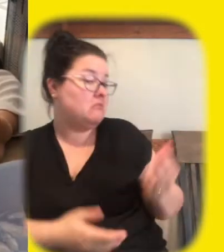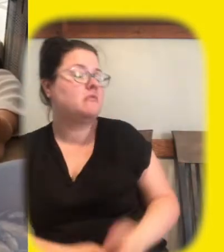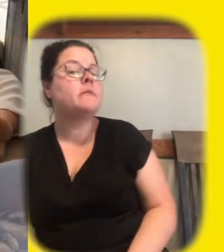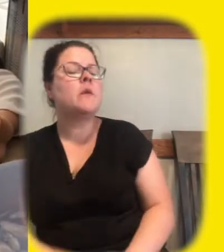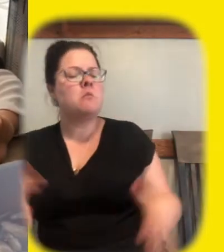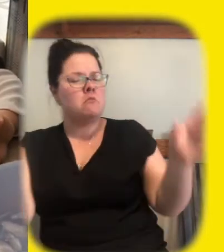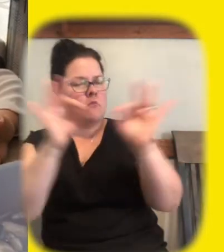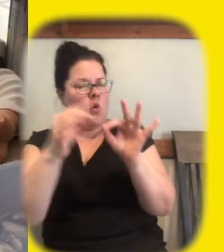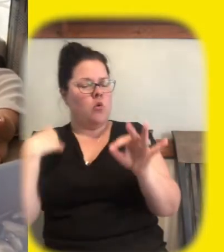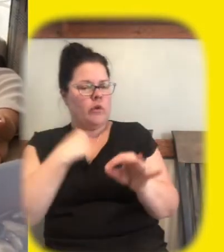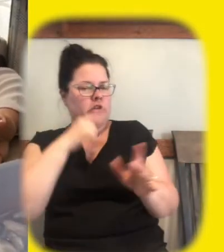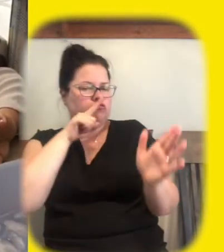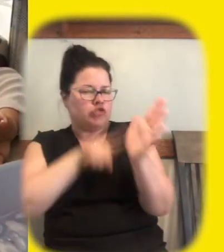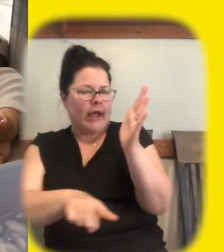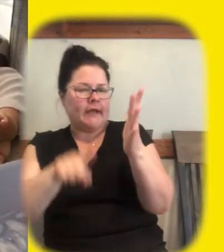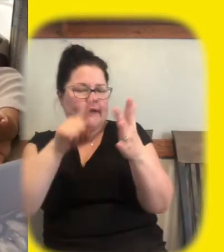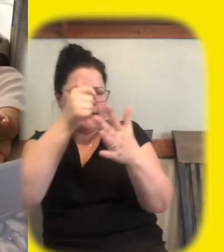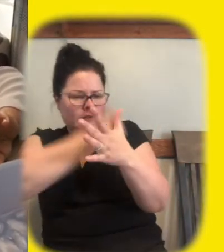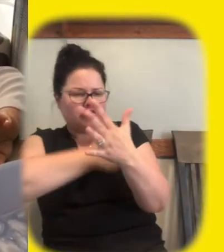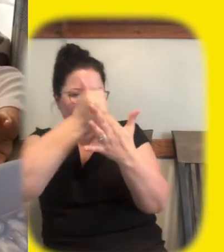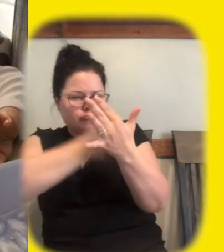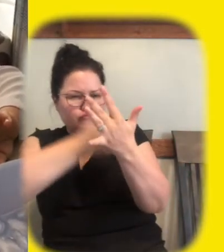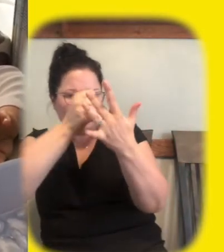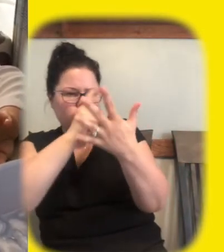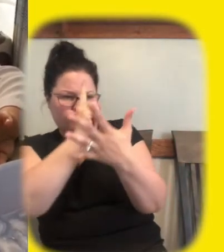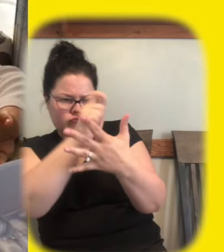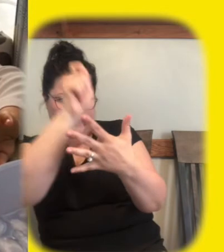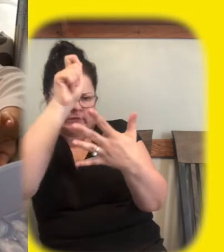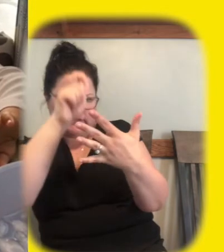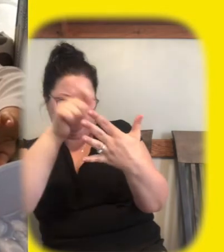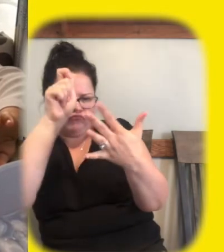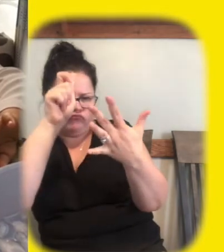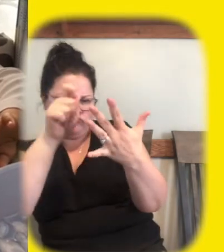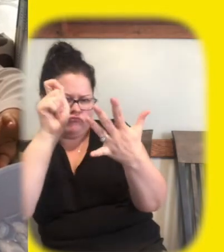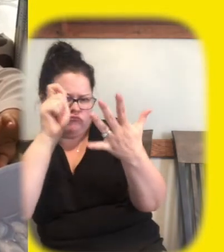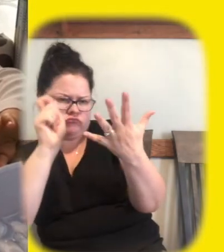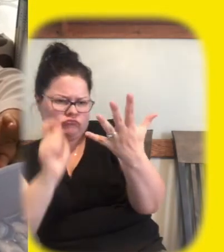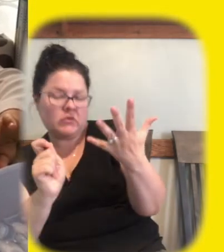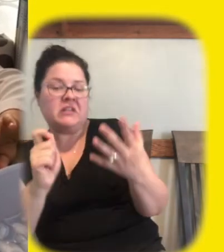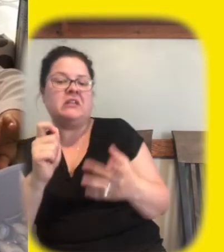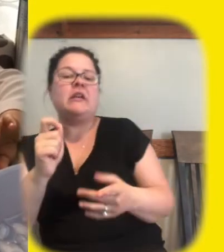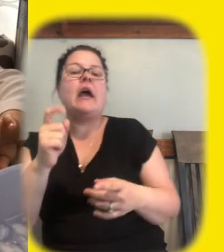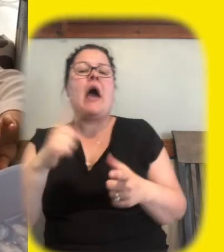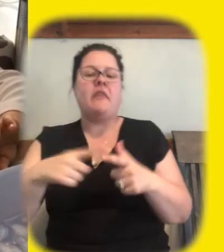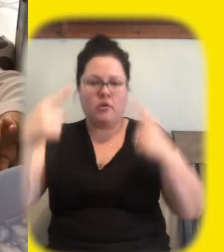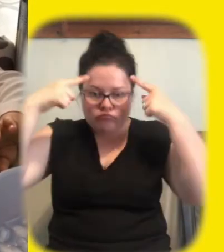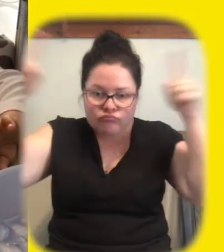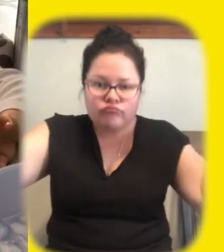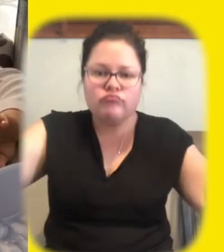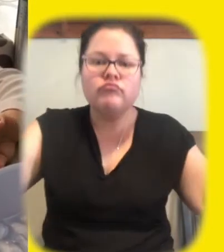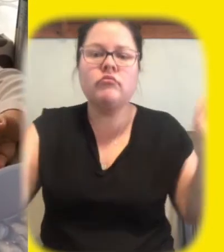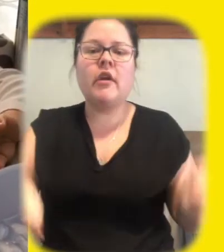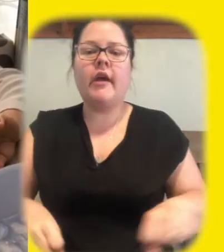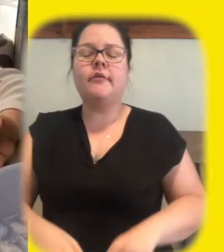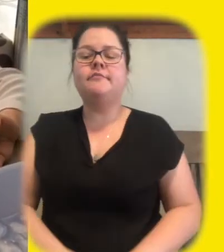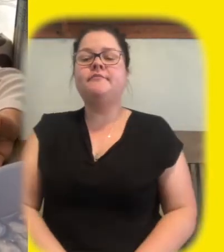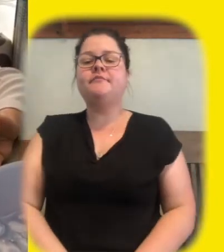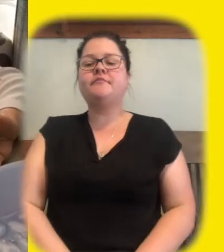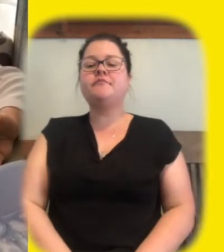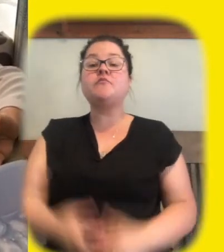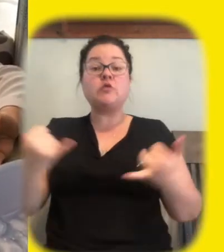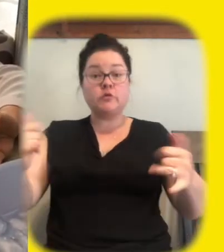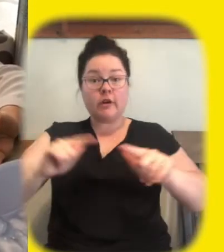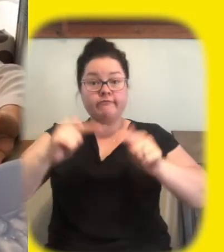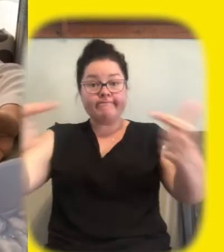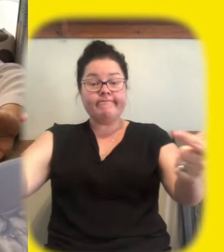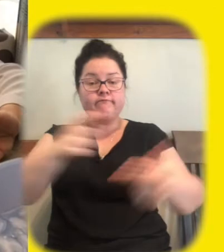variables to do the most accurate test that we can and you're right so our friends